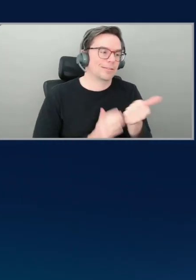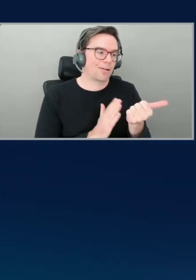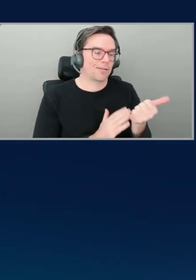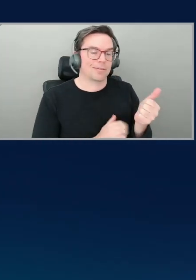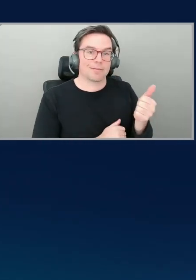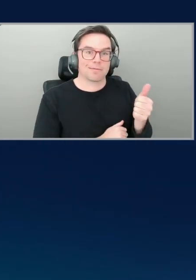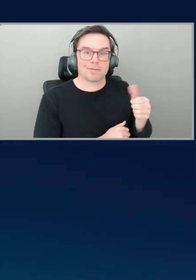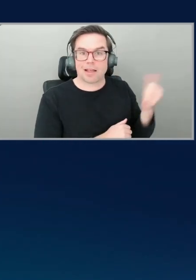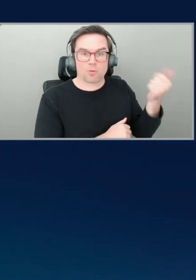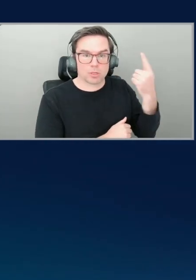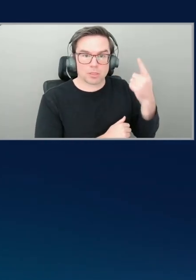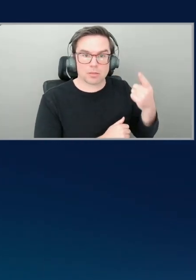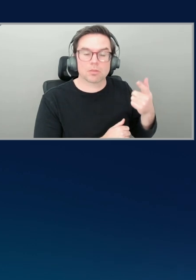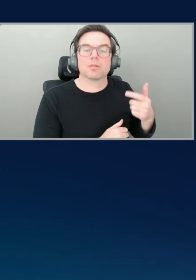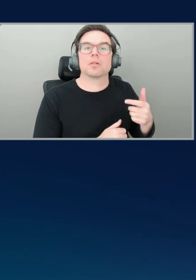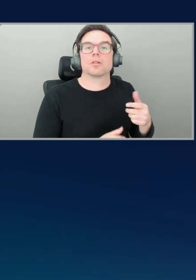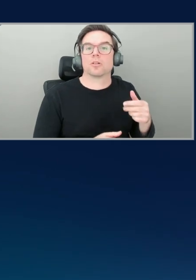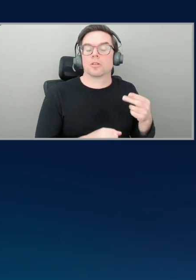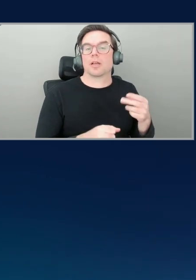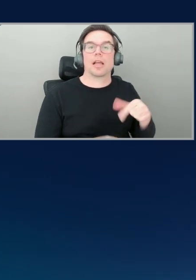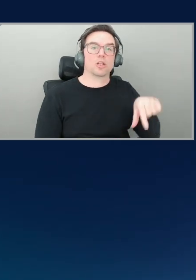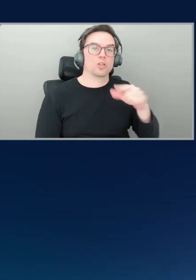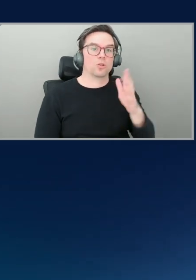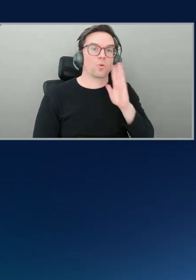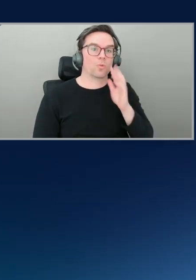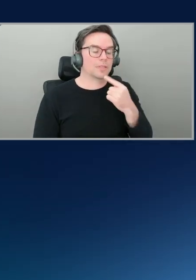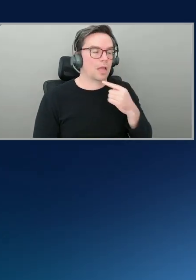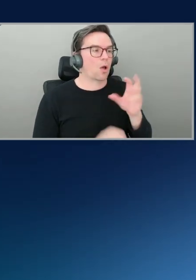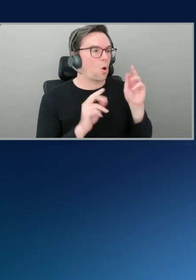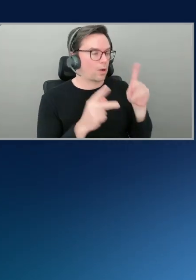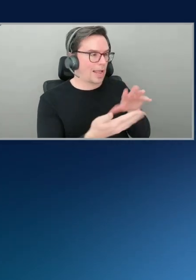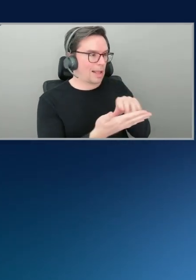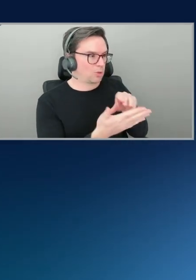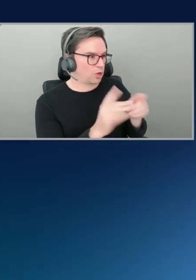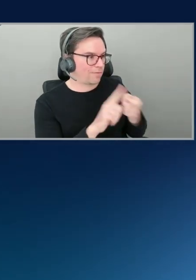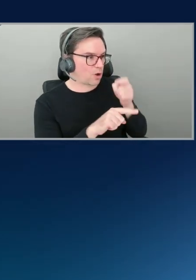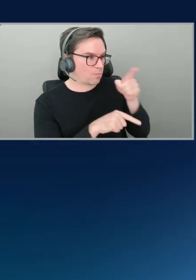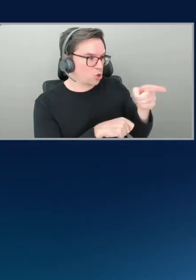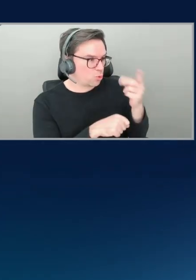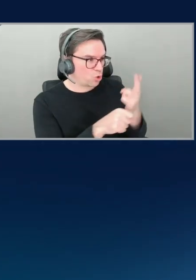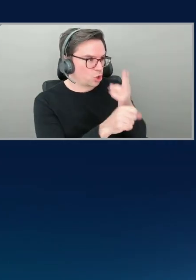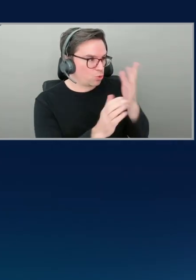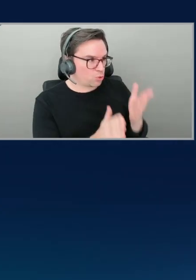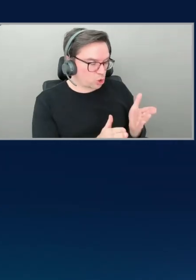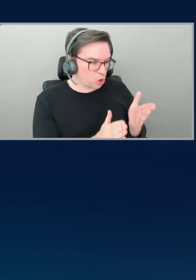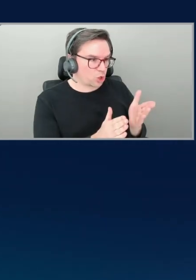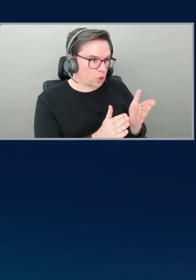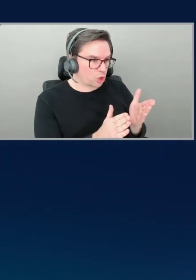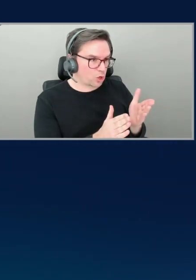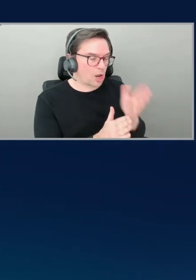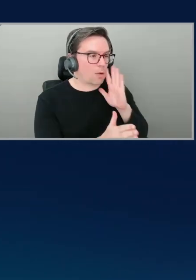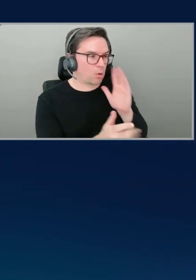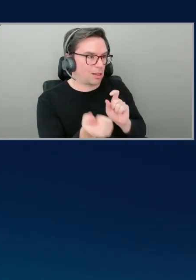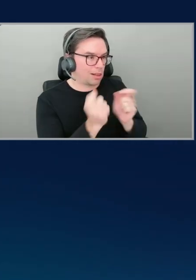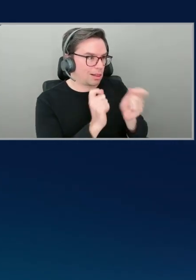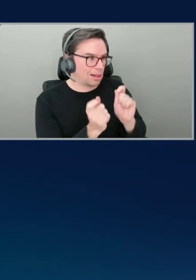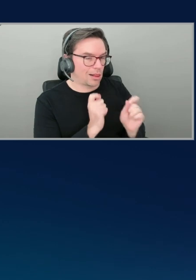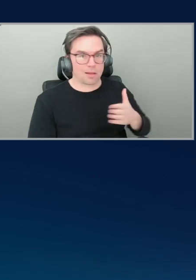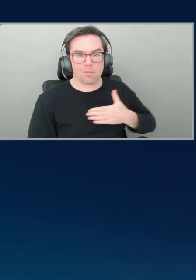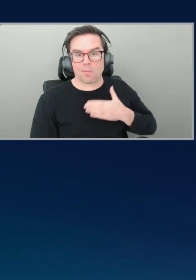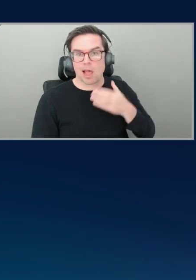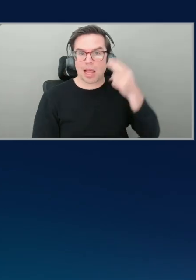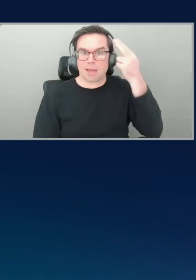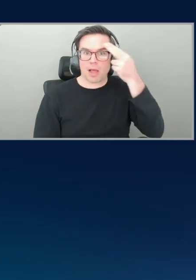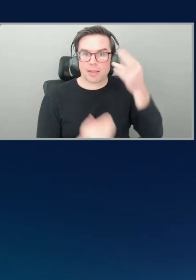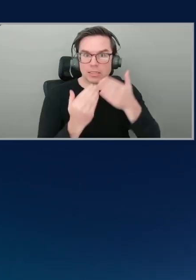user, I'm taking signals from them, and actually it'll frame a different hypothesis because now the operator has actually